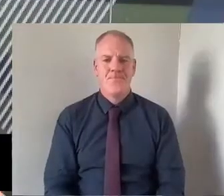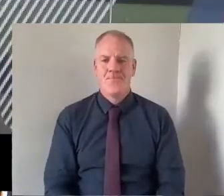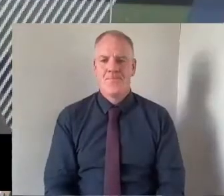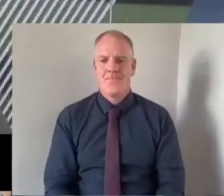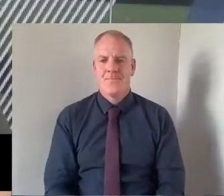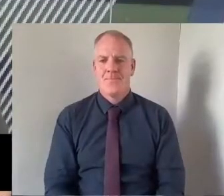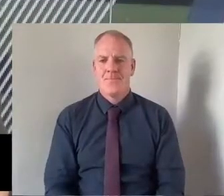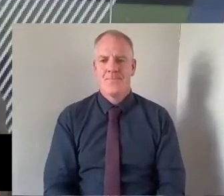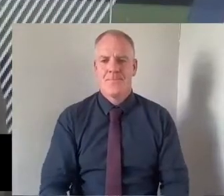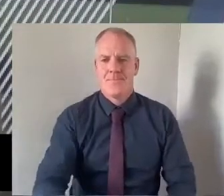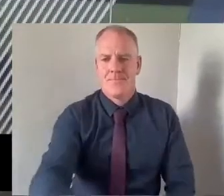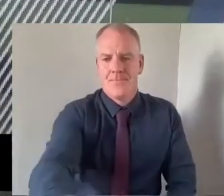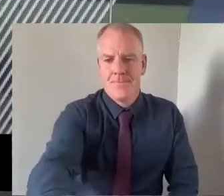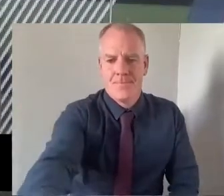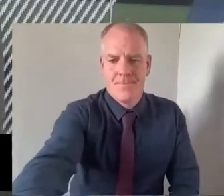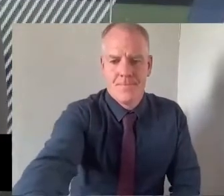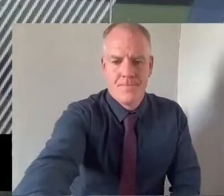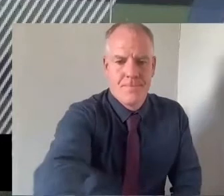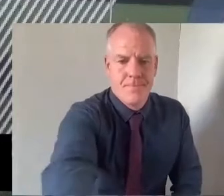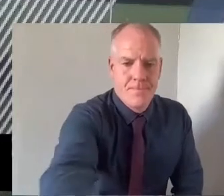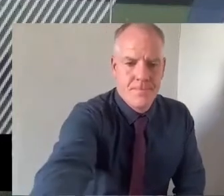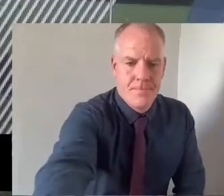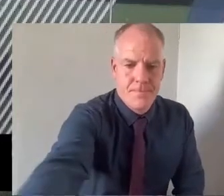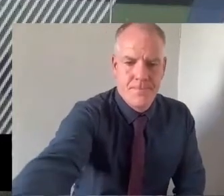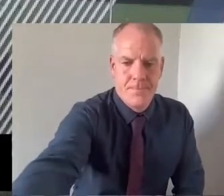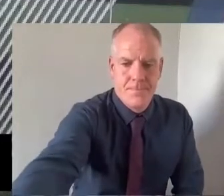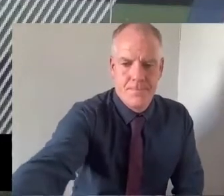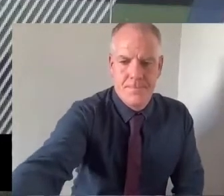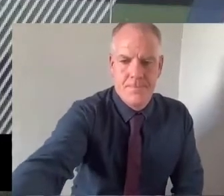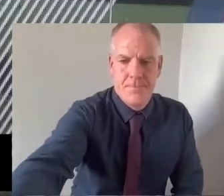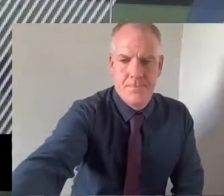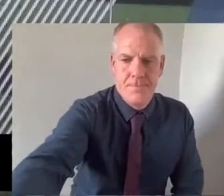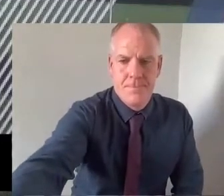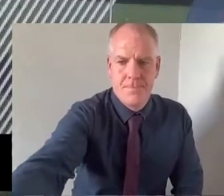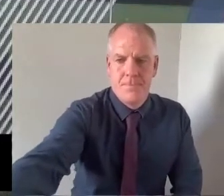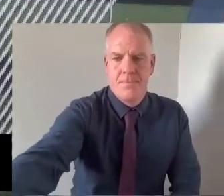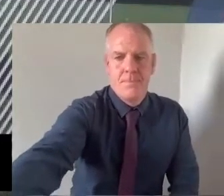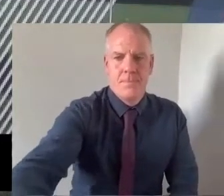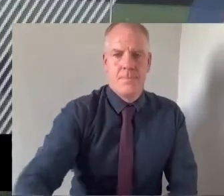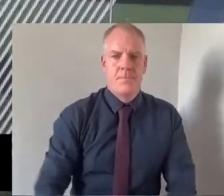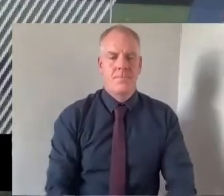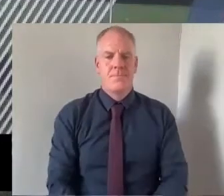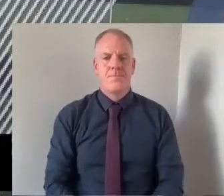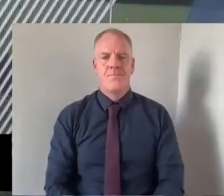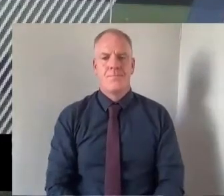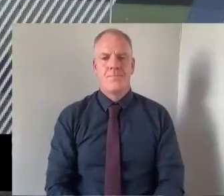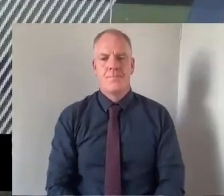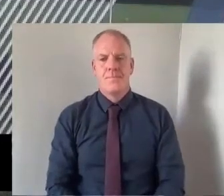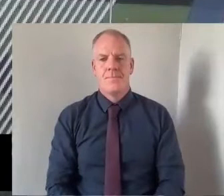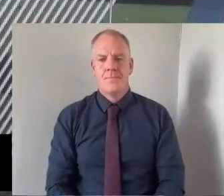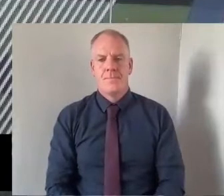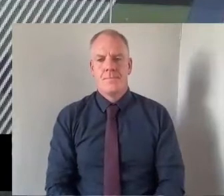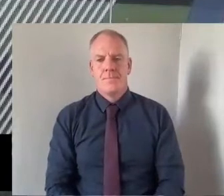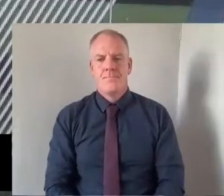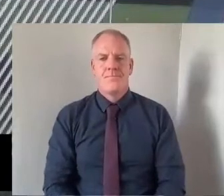Now, I am delighted to introduce our final panel for today, which is addressing educational underachievement on the